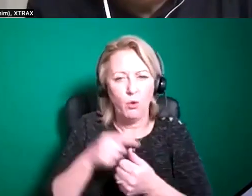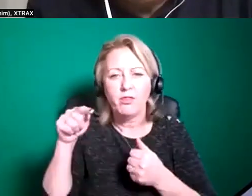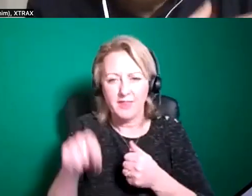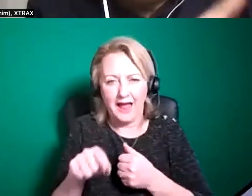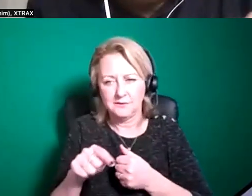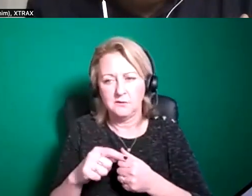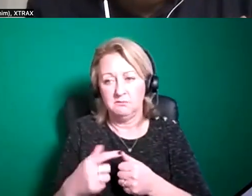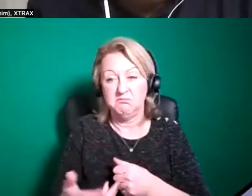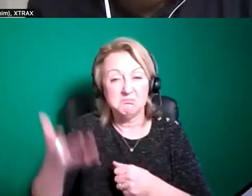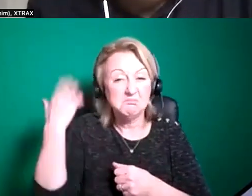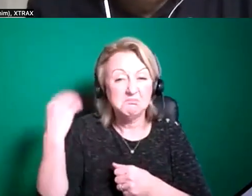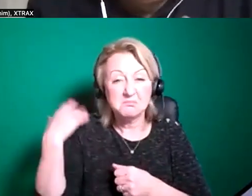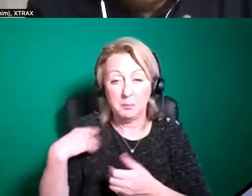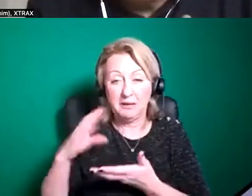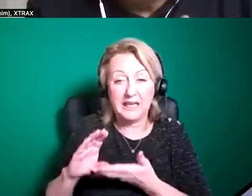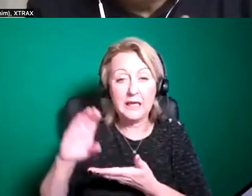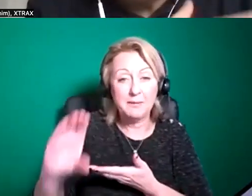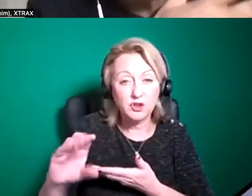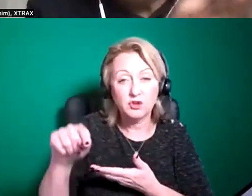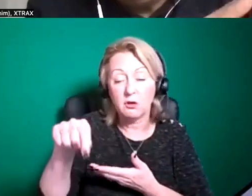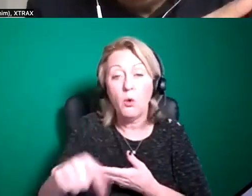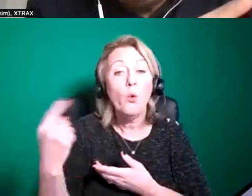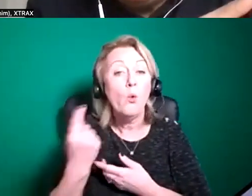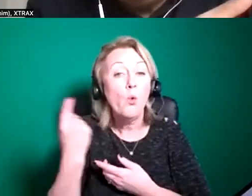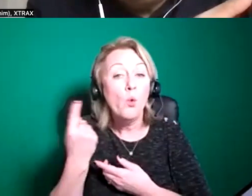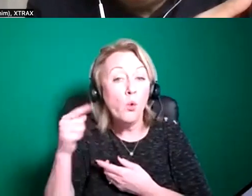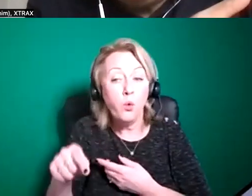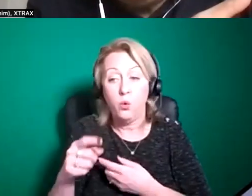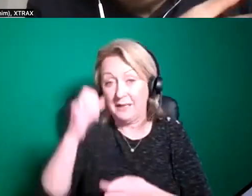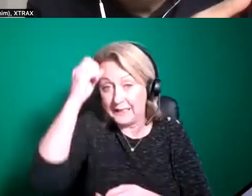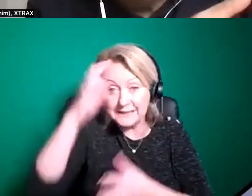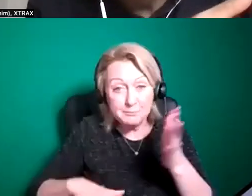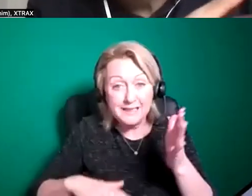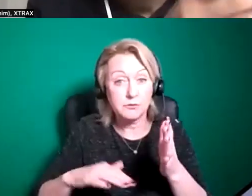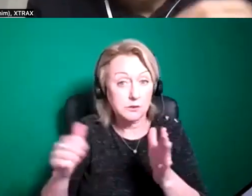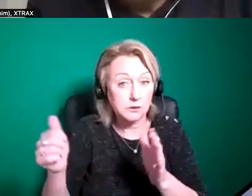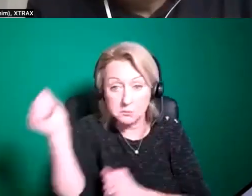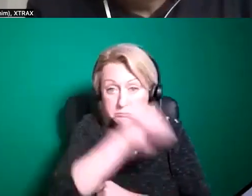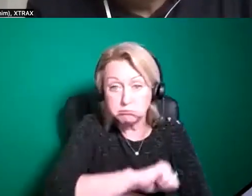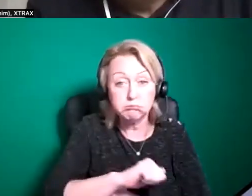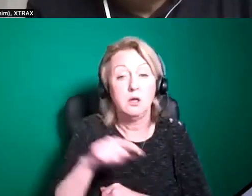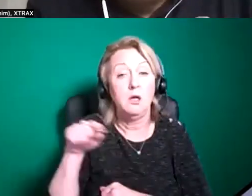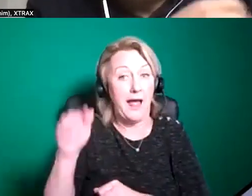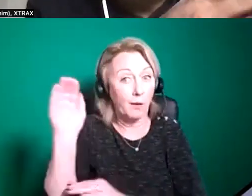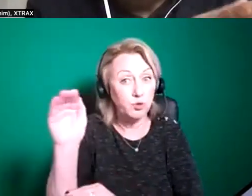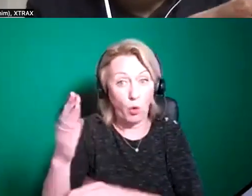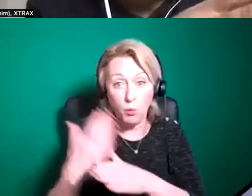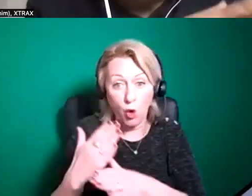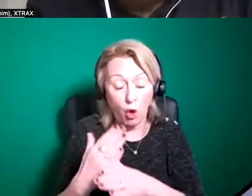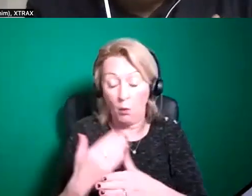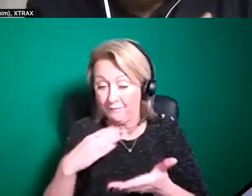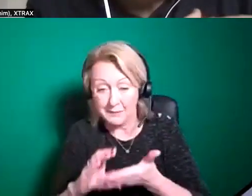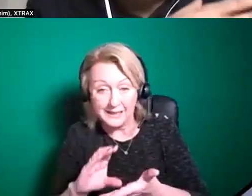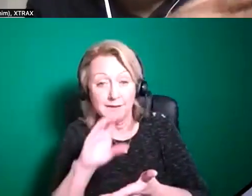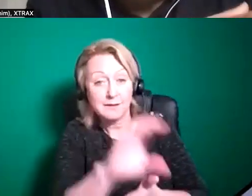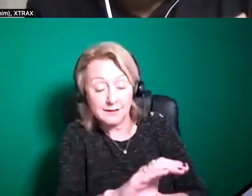the past you know we've commissioned shows from people that are very experienced in kind of um outdoor work uh we've commissioned shows from people